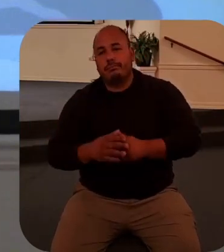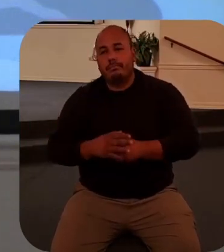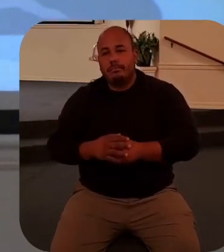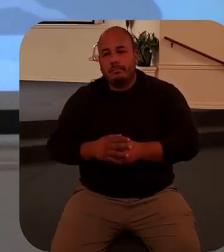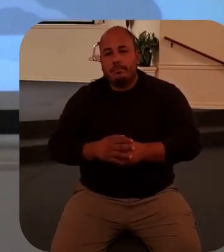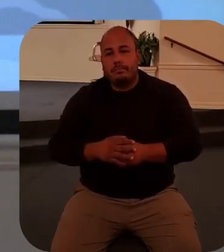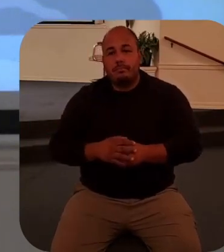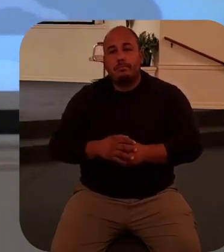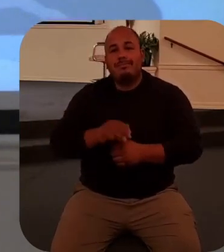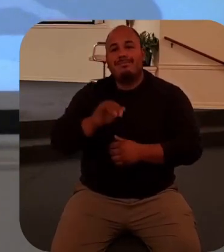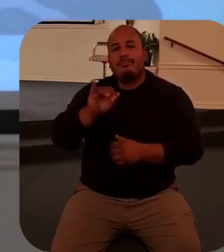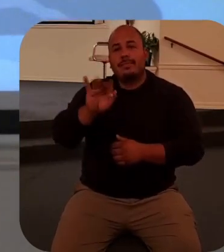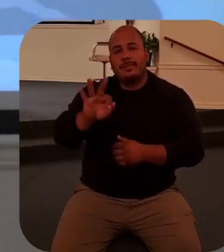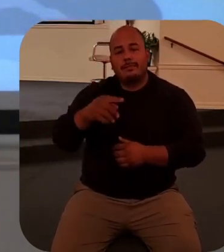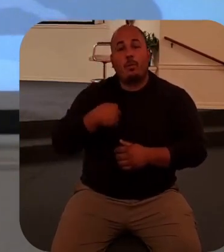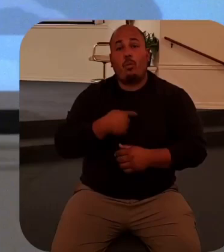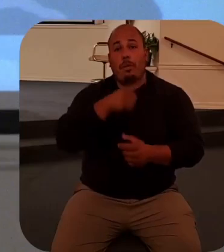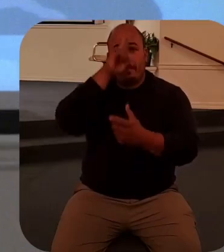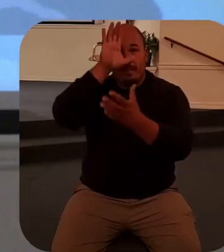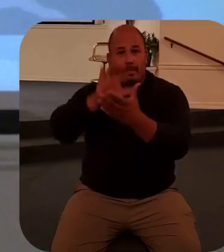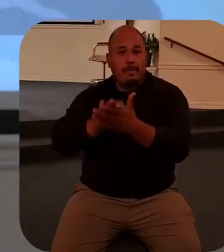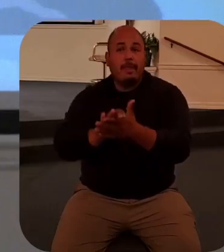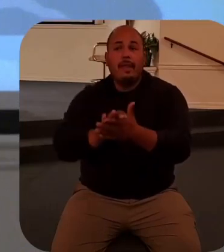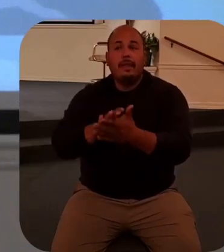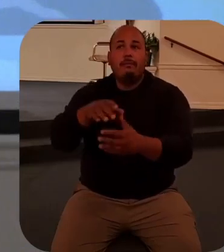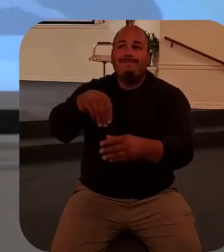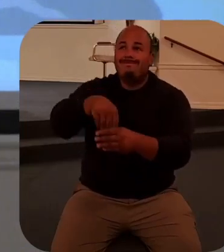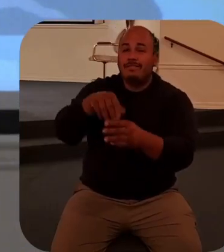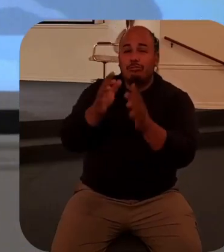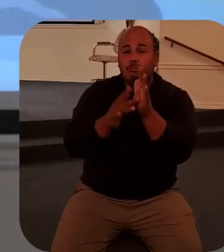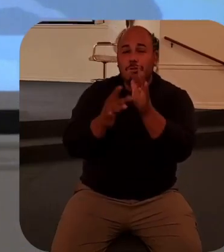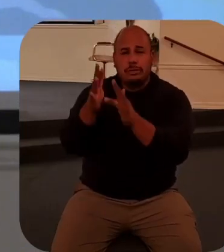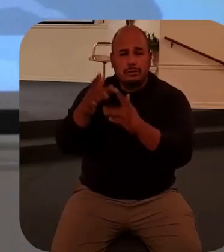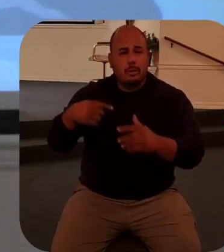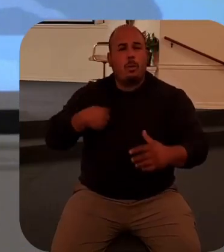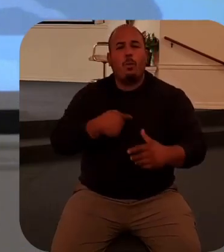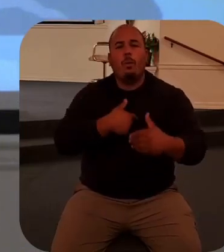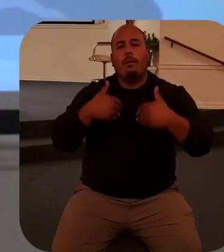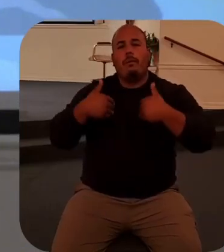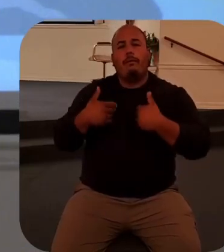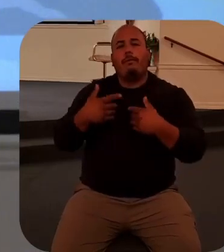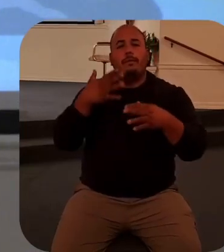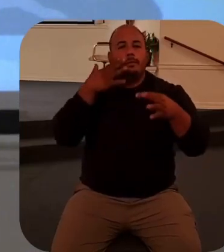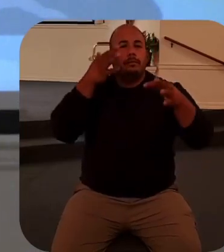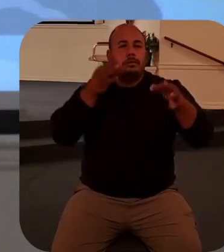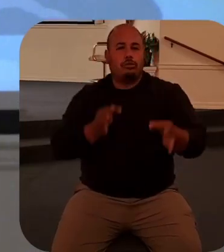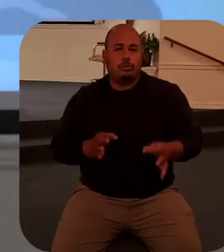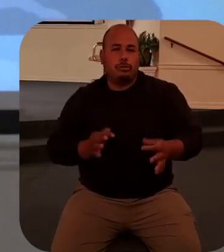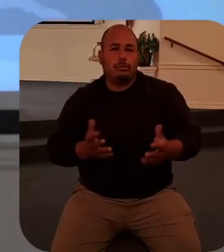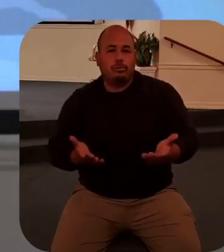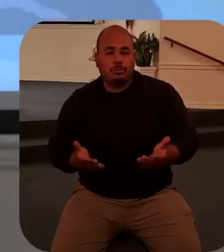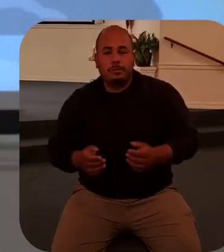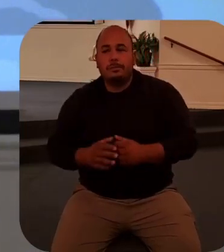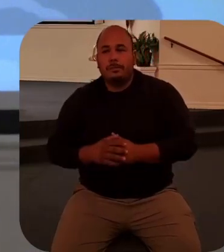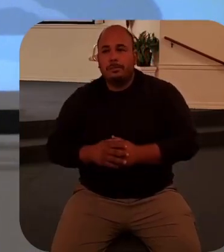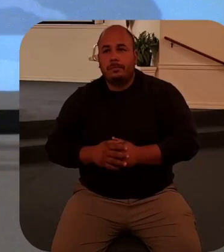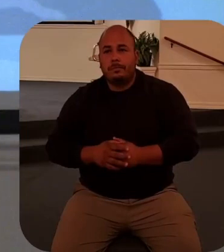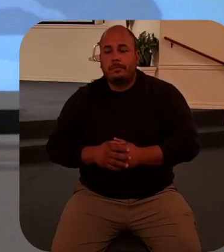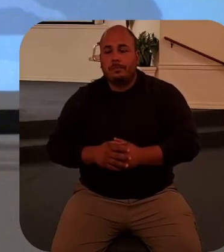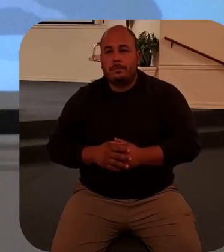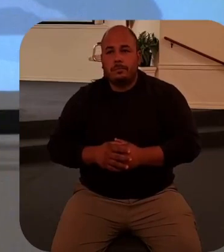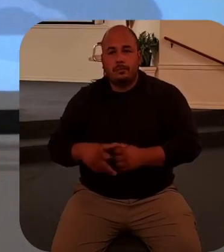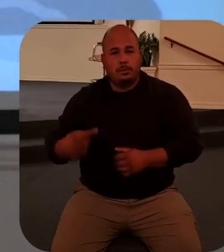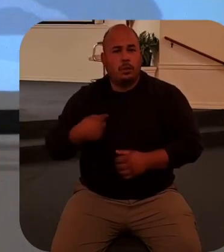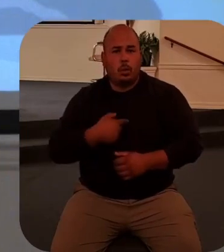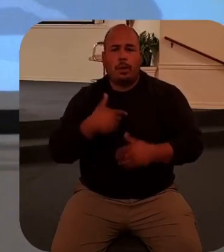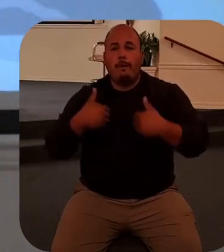if we believe in Jesus then we have a decision to make a decision to trust him